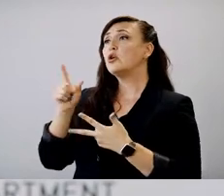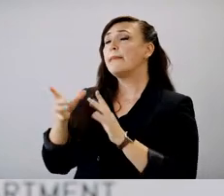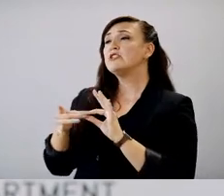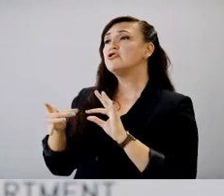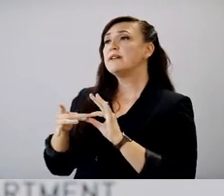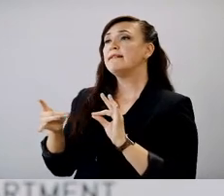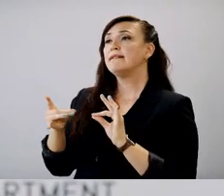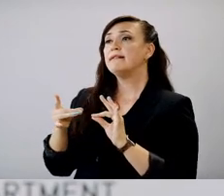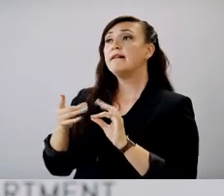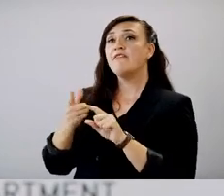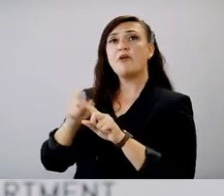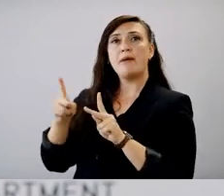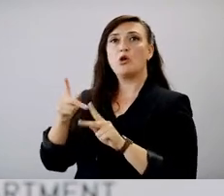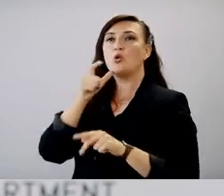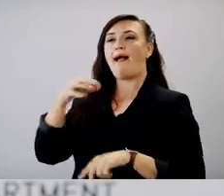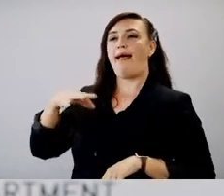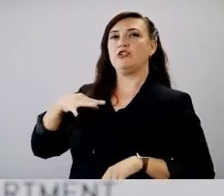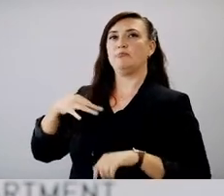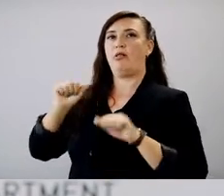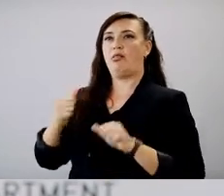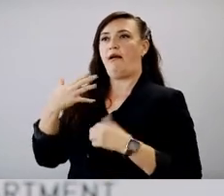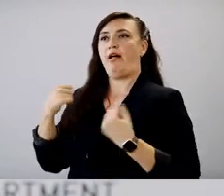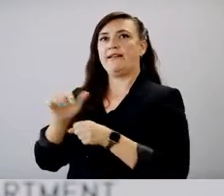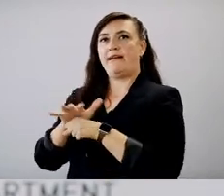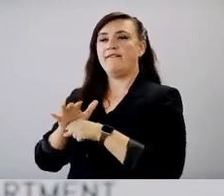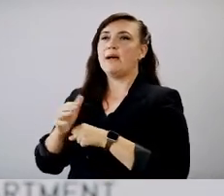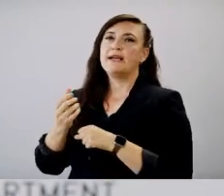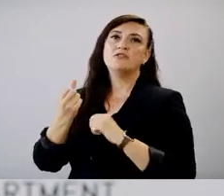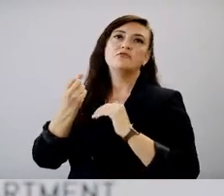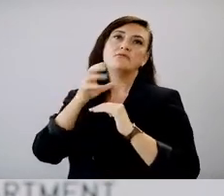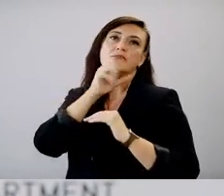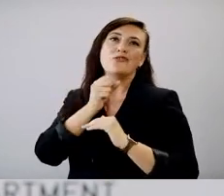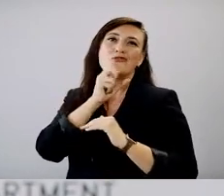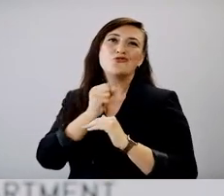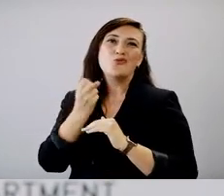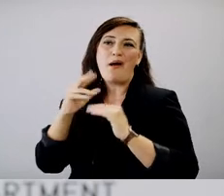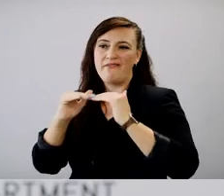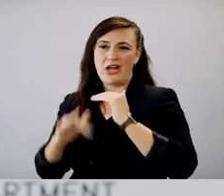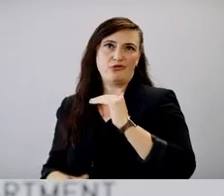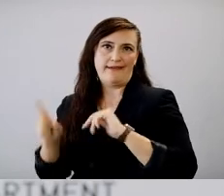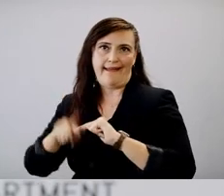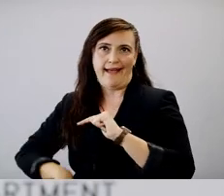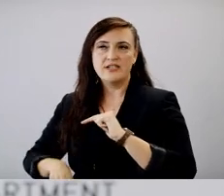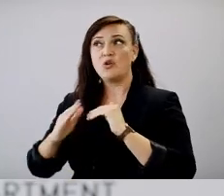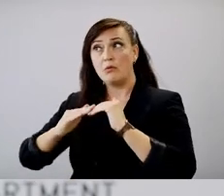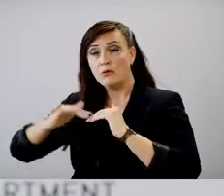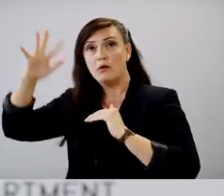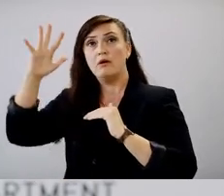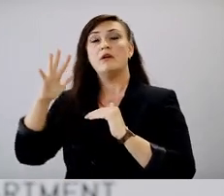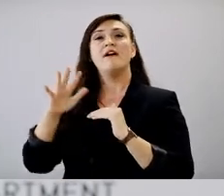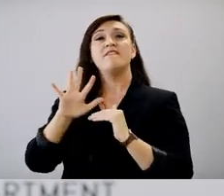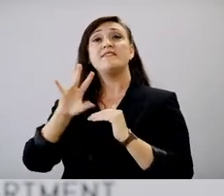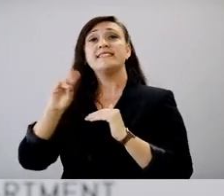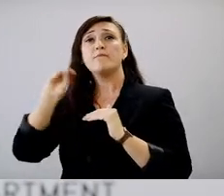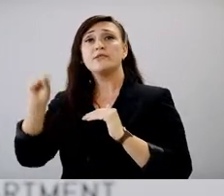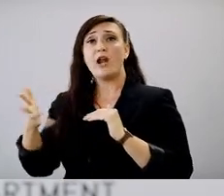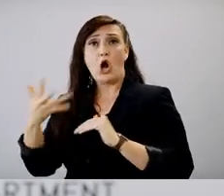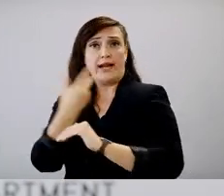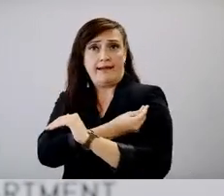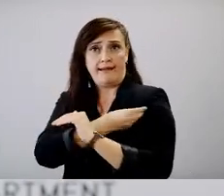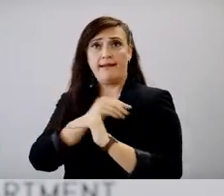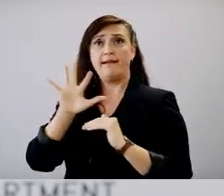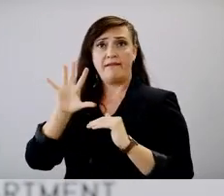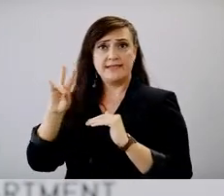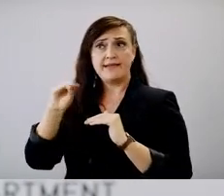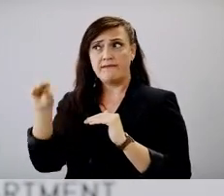of the people who are eligible, we take out the 12 and under, we are at what, 57%. Um,